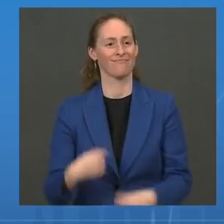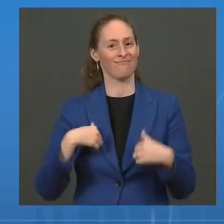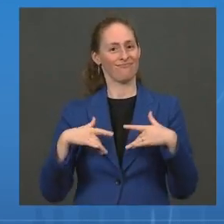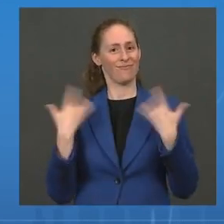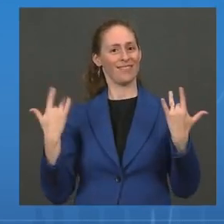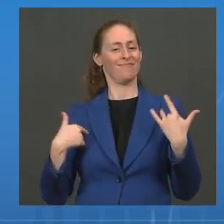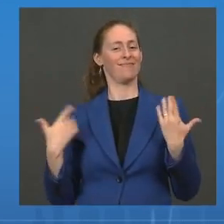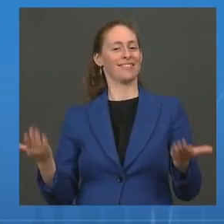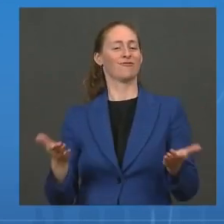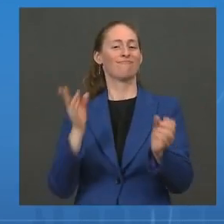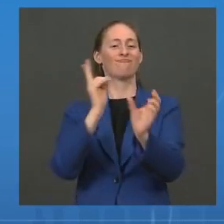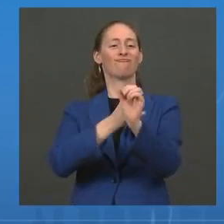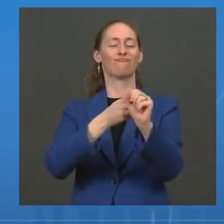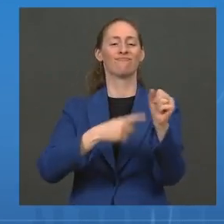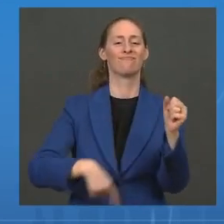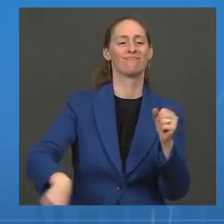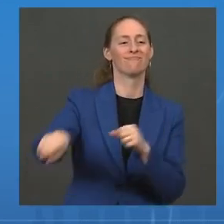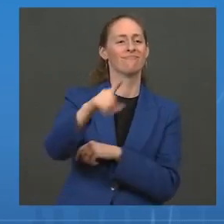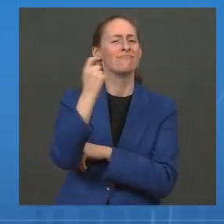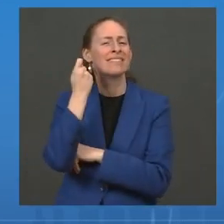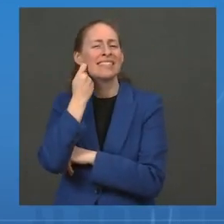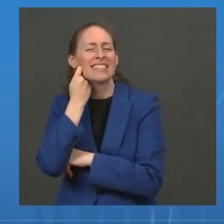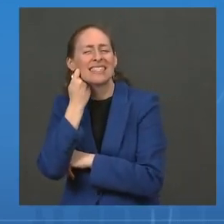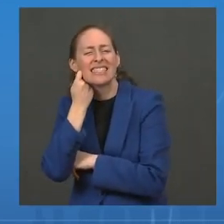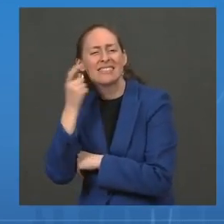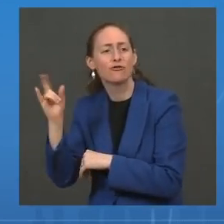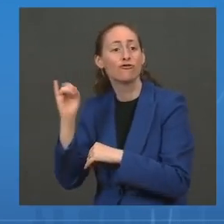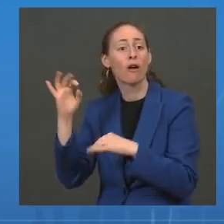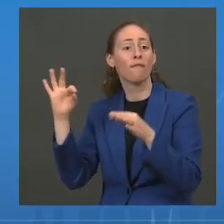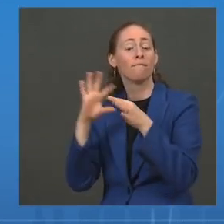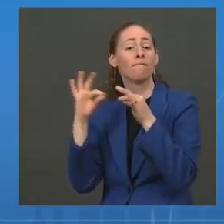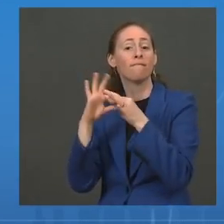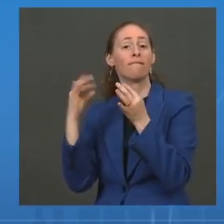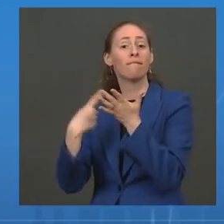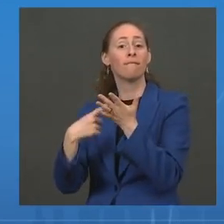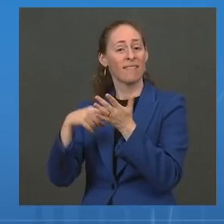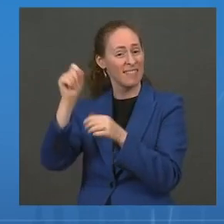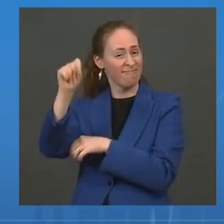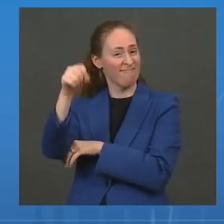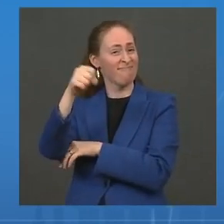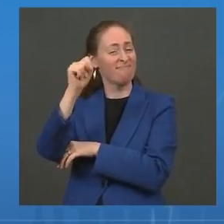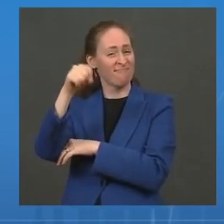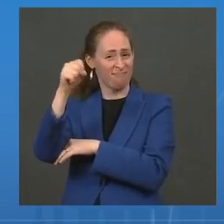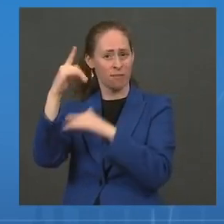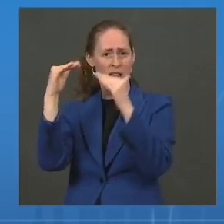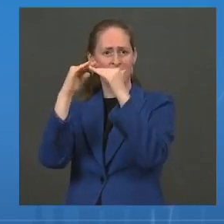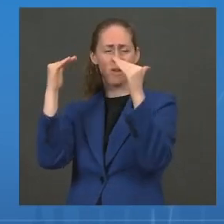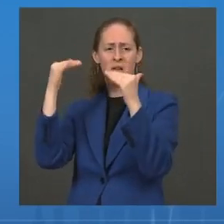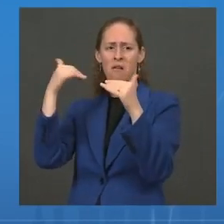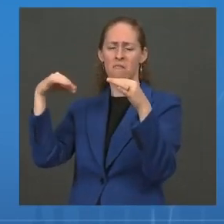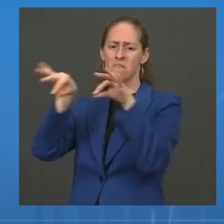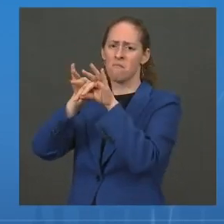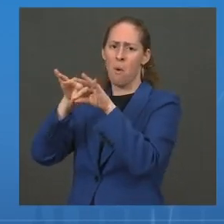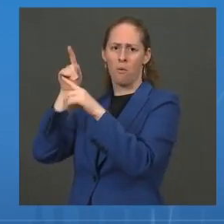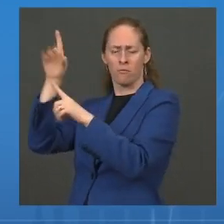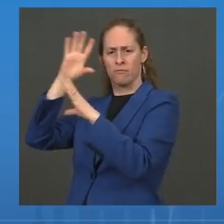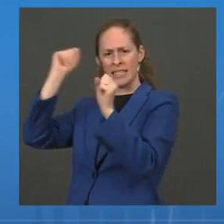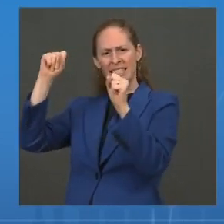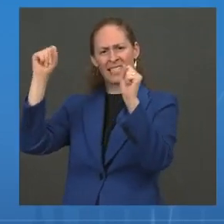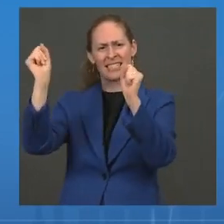As Jeff just noted, equity has been at the center of President Biden's COVID-19 response from day one.